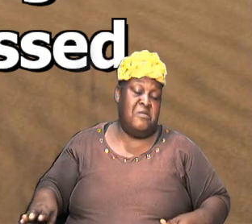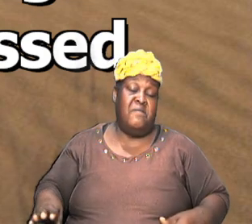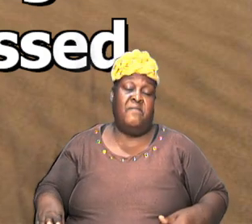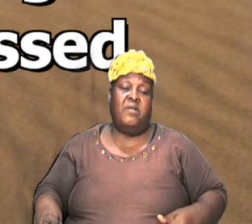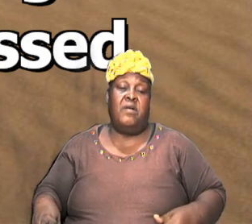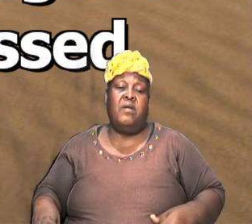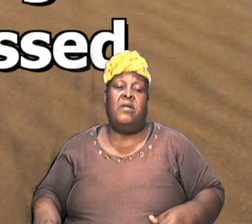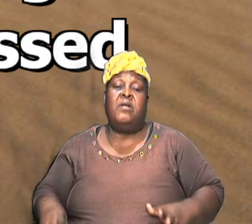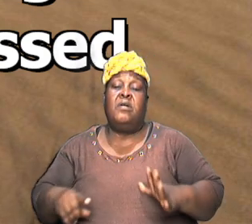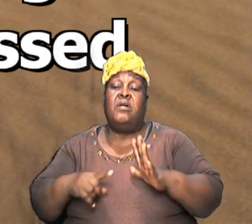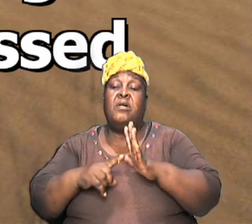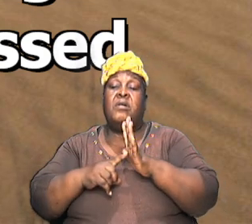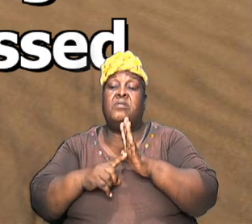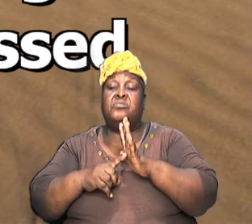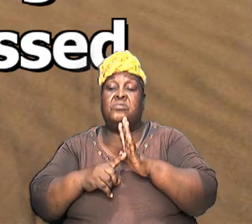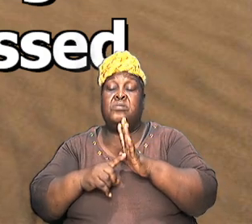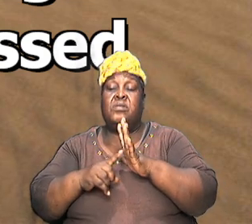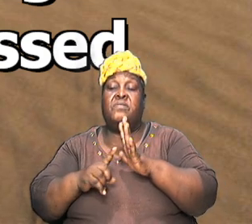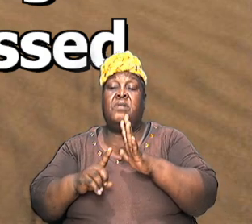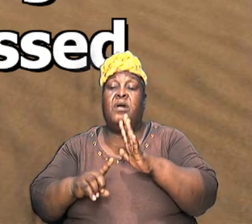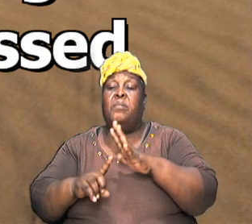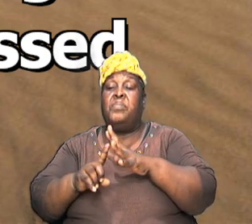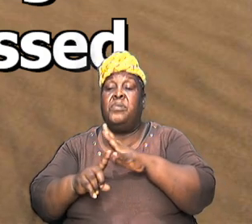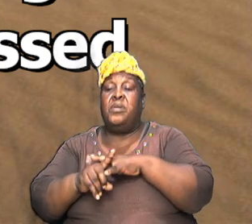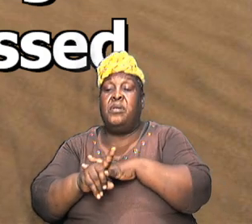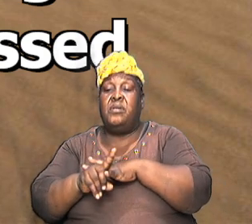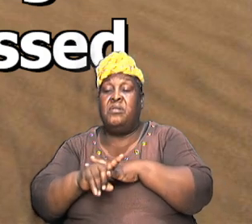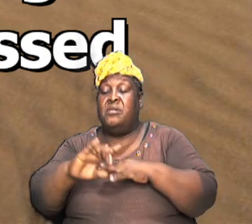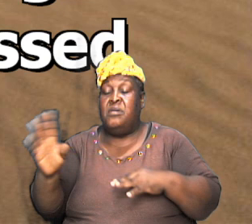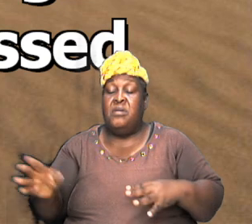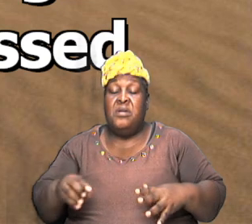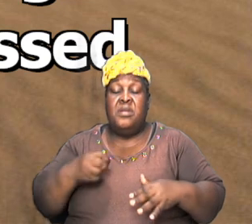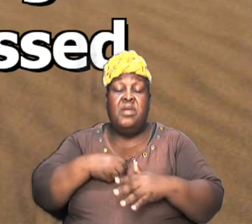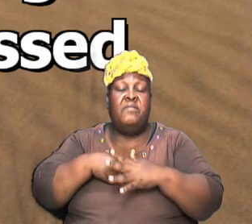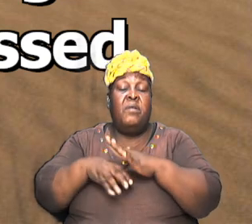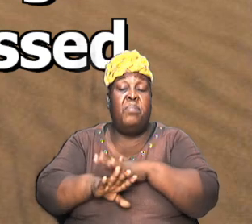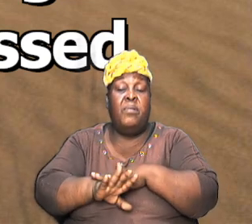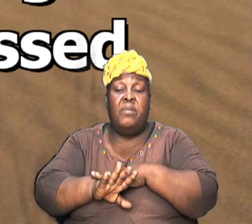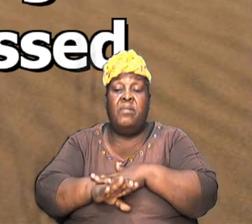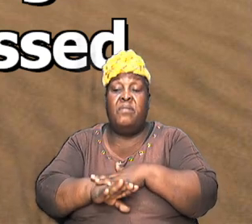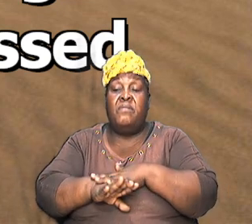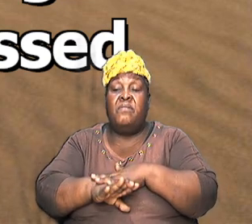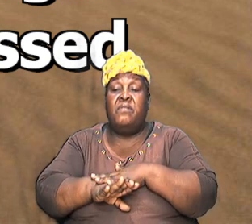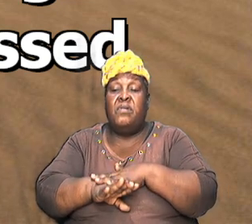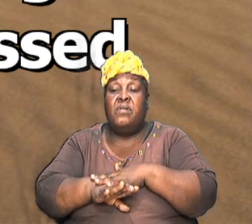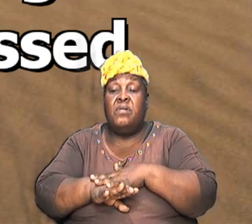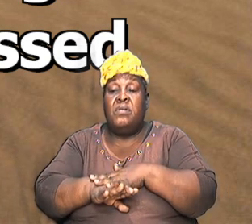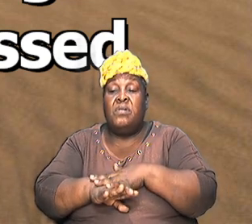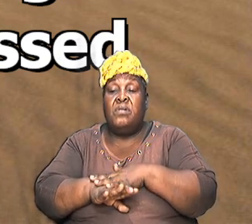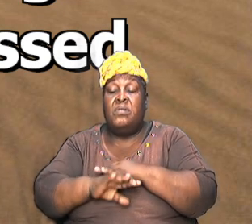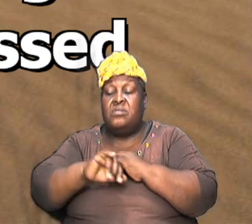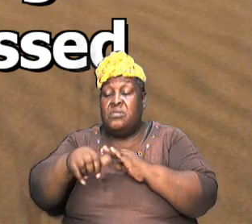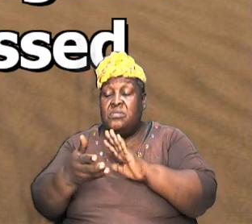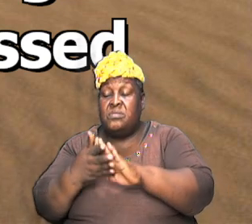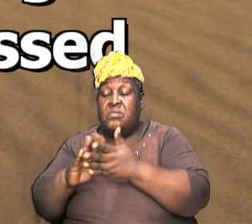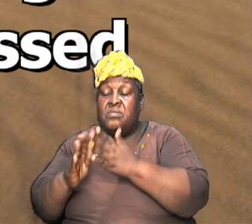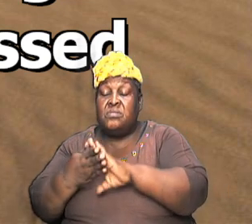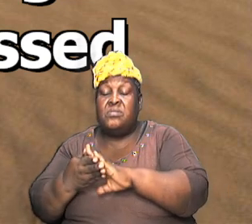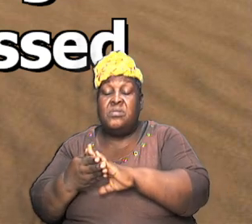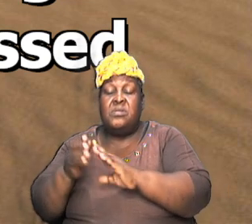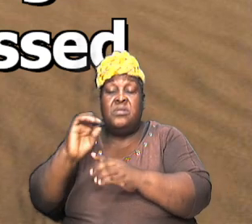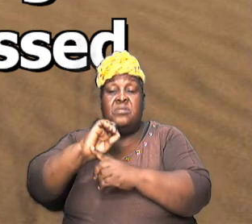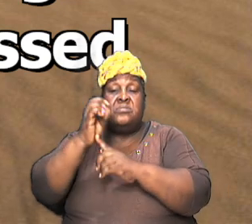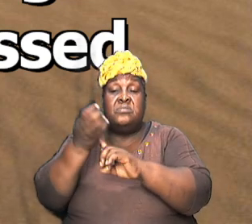the children of Israel they weren't even born yet Jerusalem was to be their capital city the city of the great king